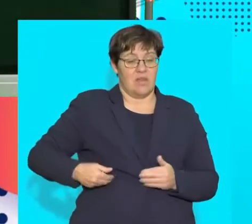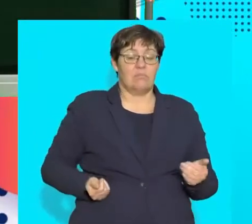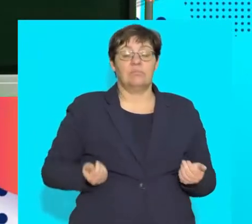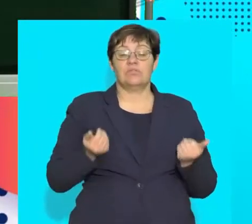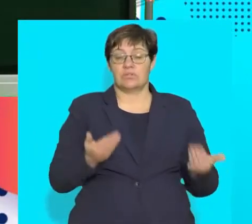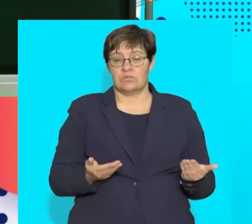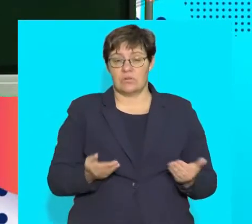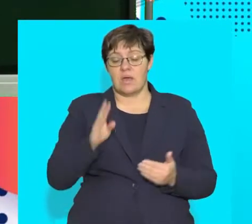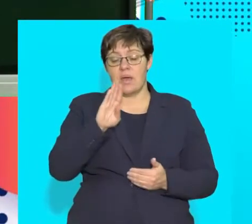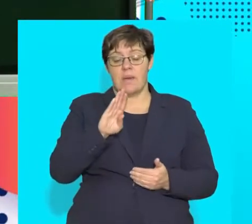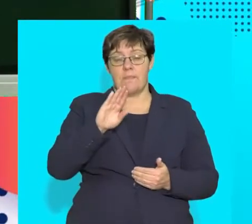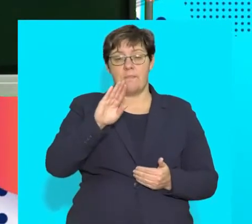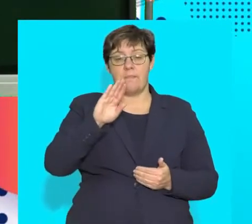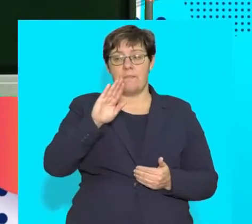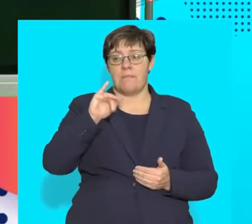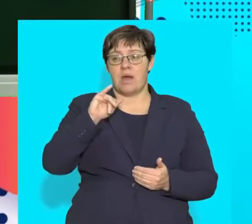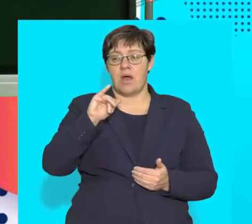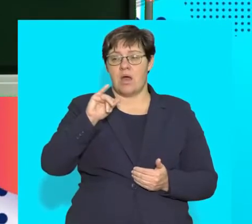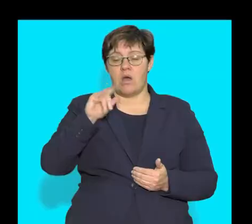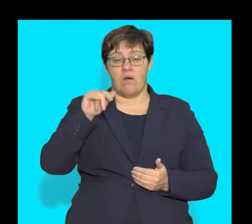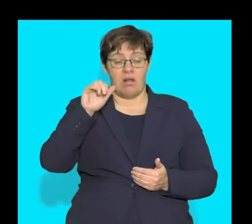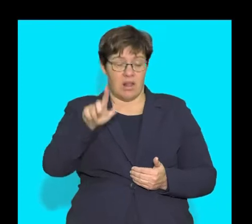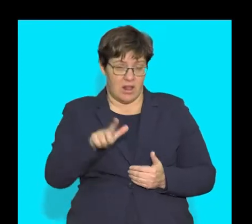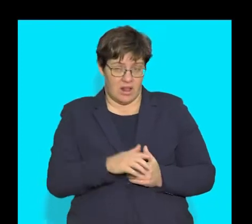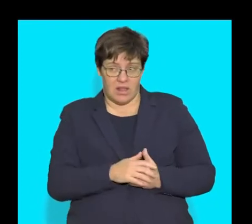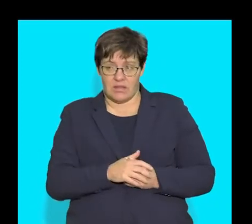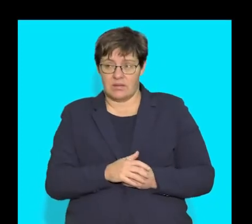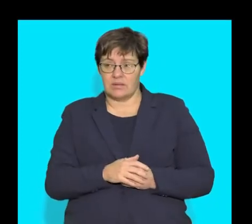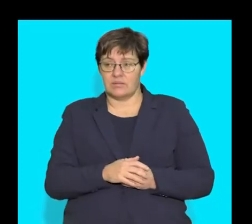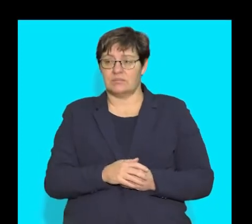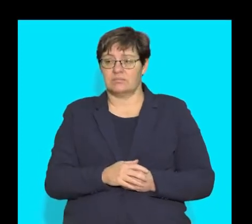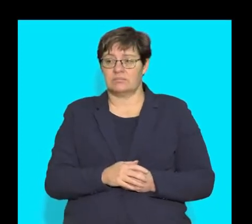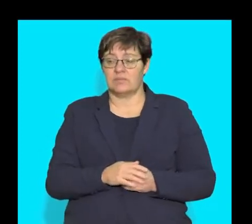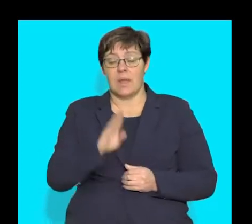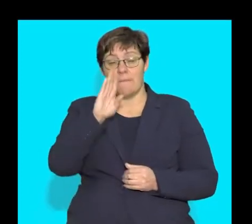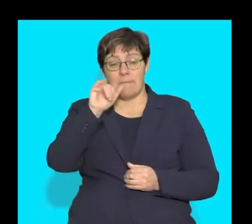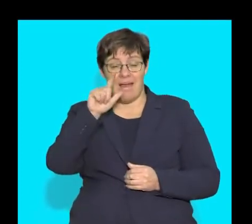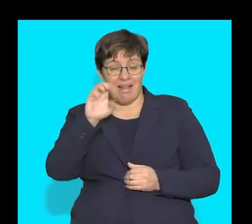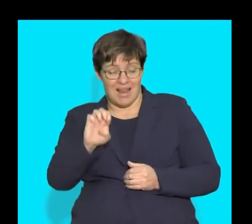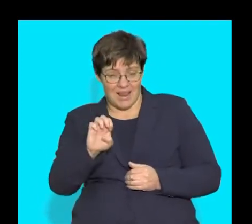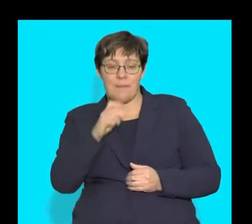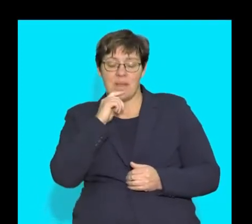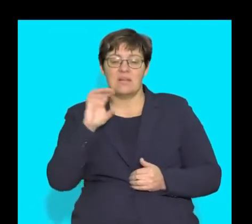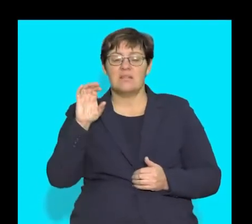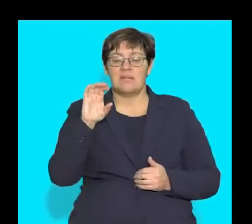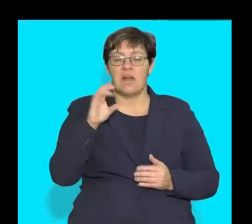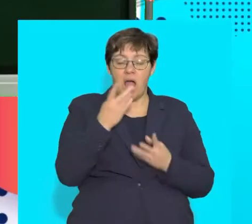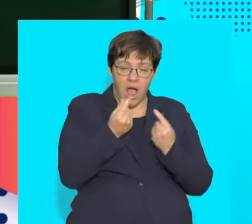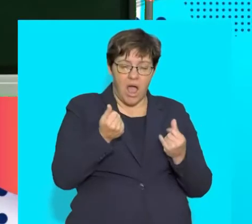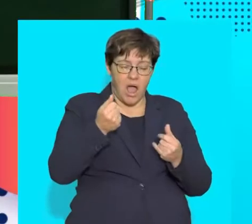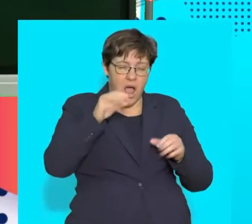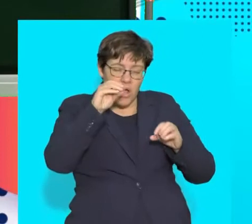produces bile. So, the bile is that bile salt that is released that helps to